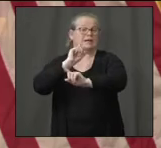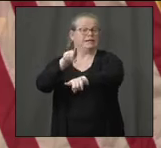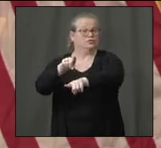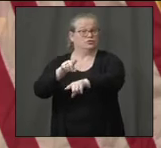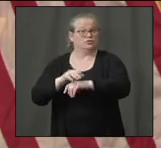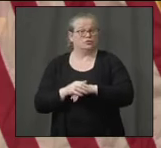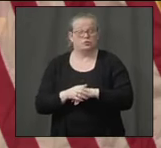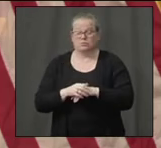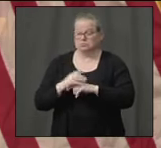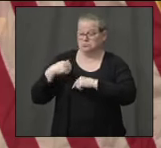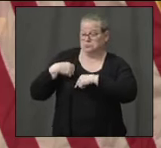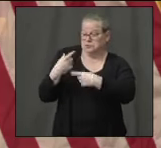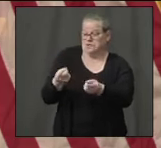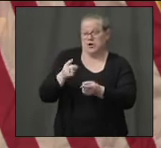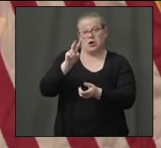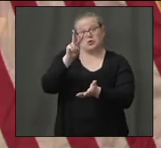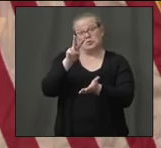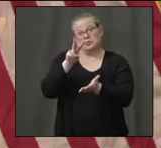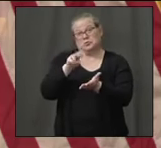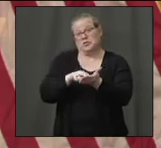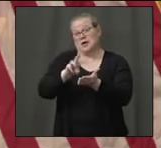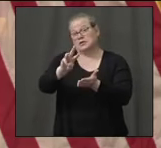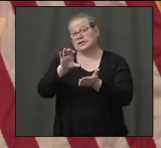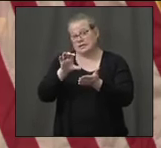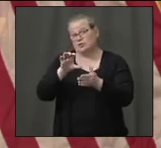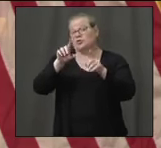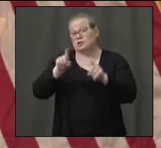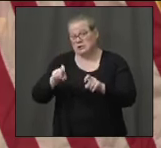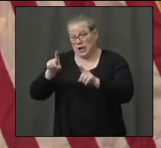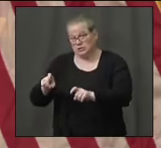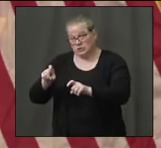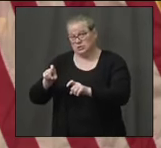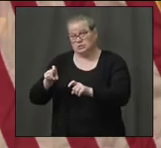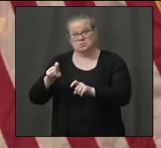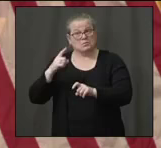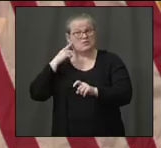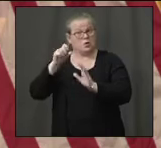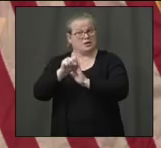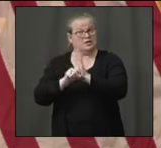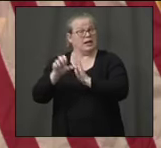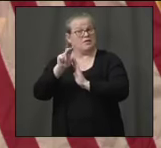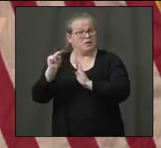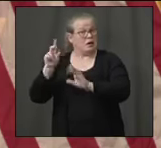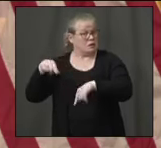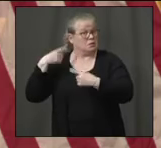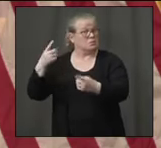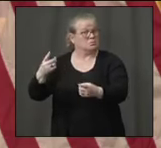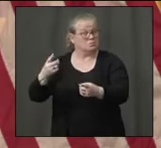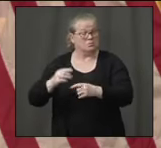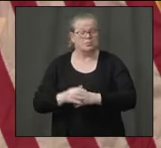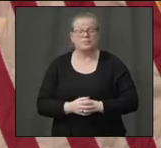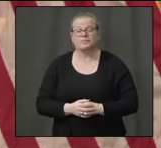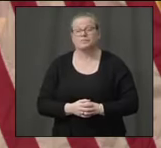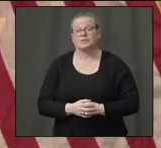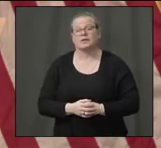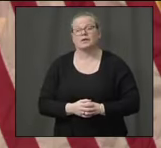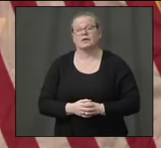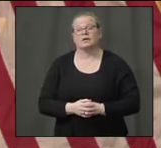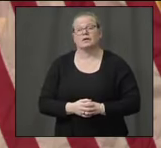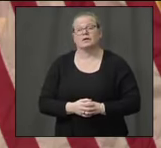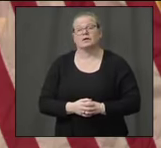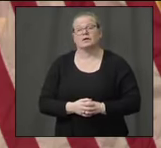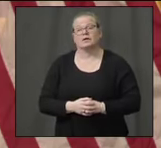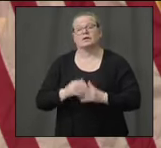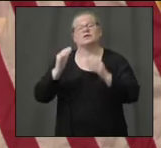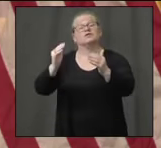tests for the state of Connecticut. And the next step is actually to start to look at the